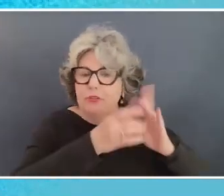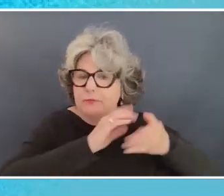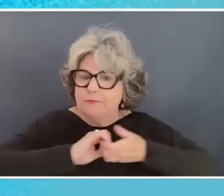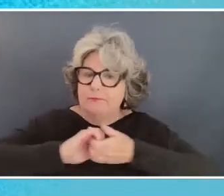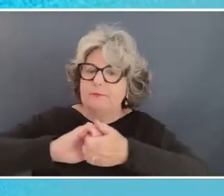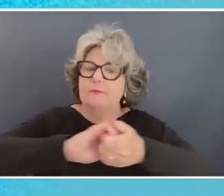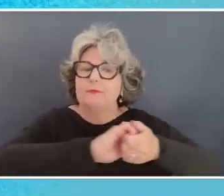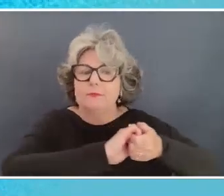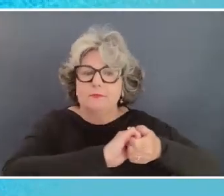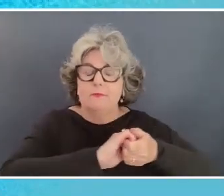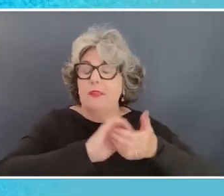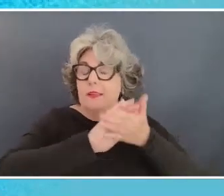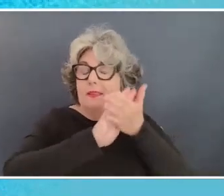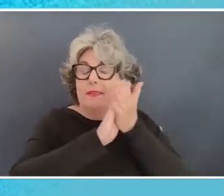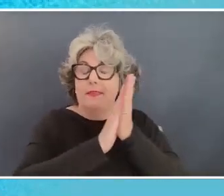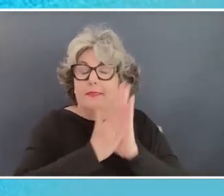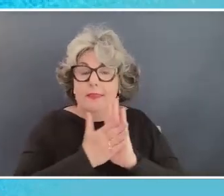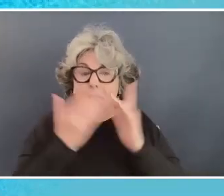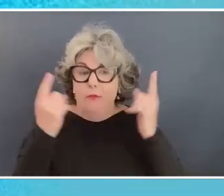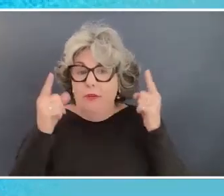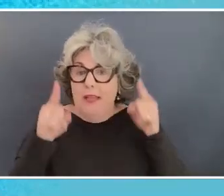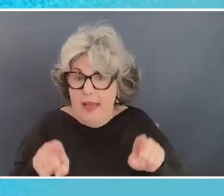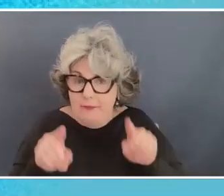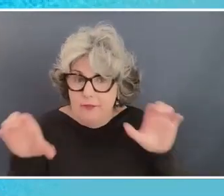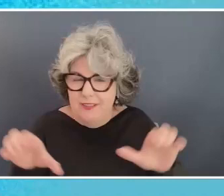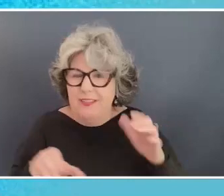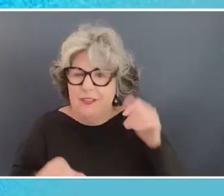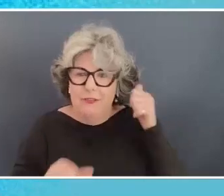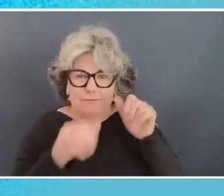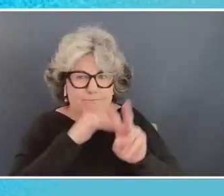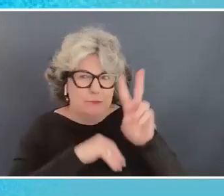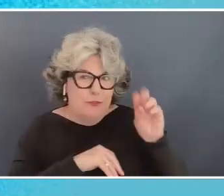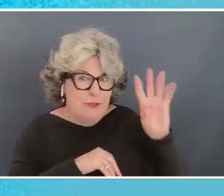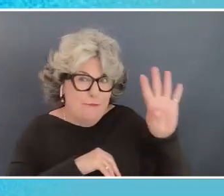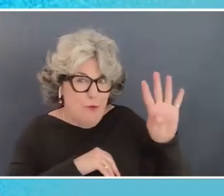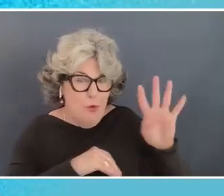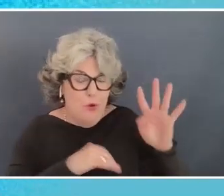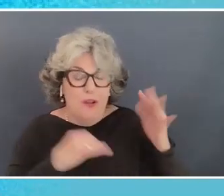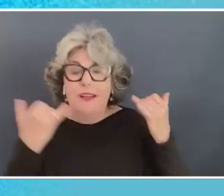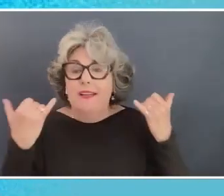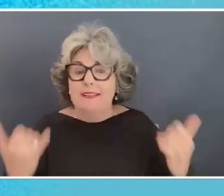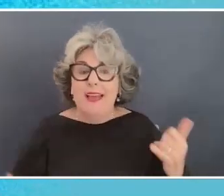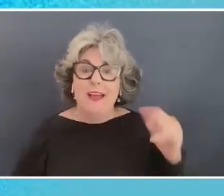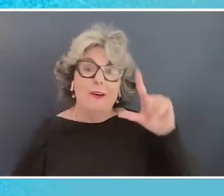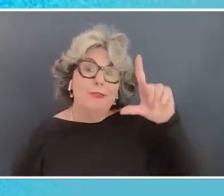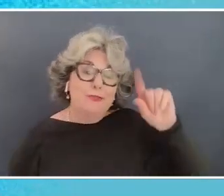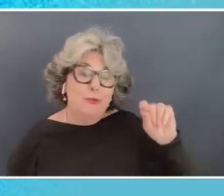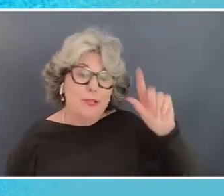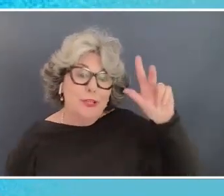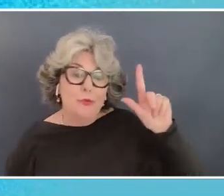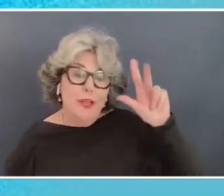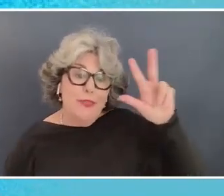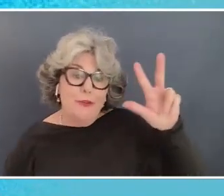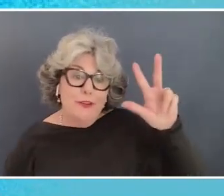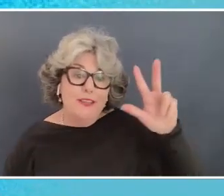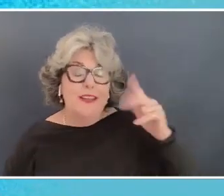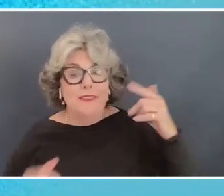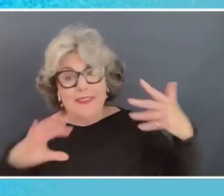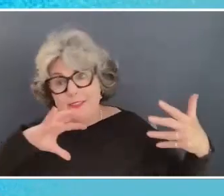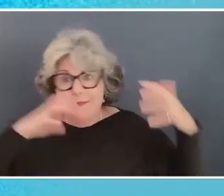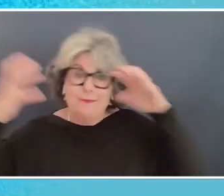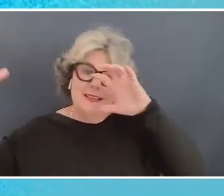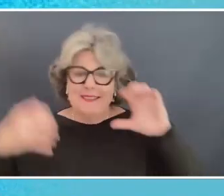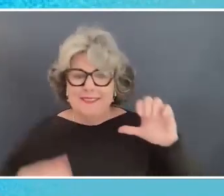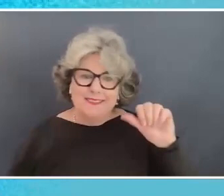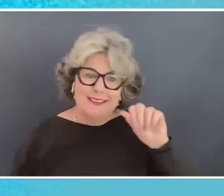would be how things get done but here we are 2023 and stuff is messed up anne marie like